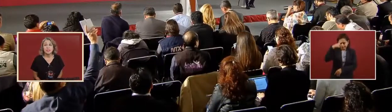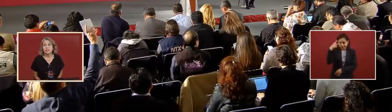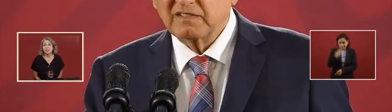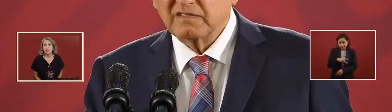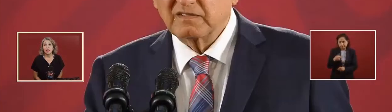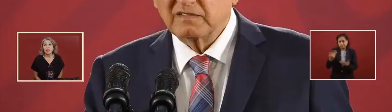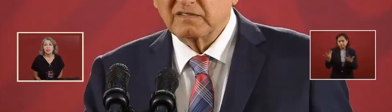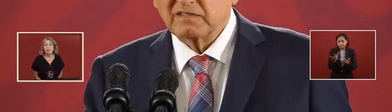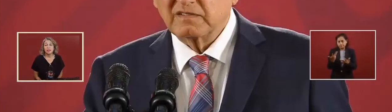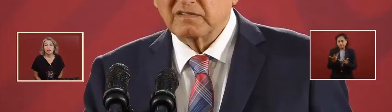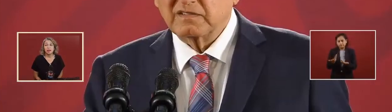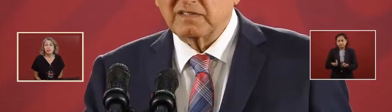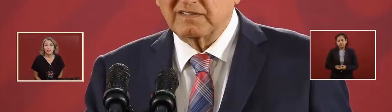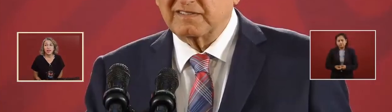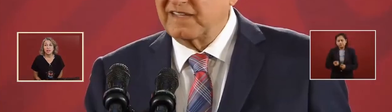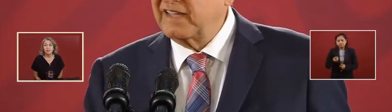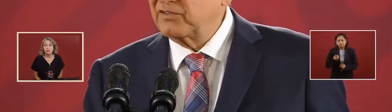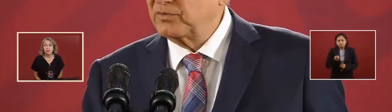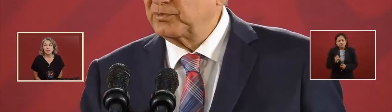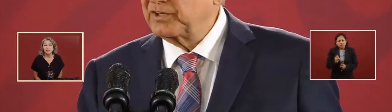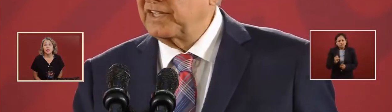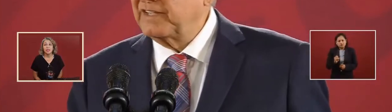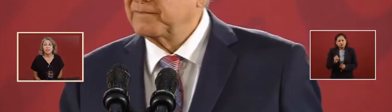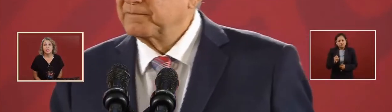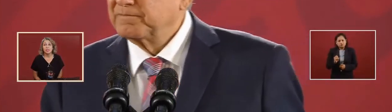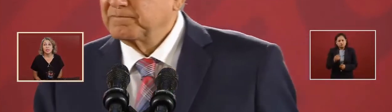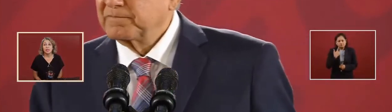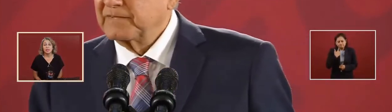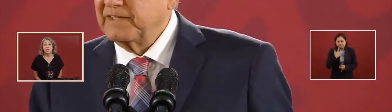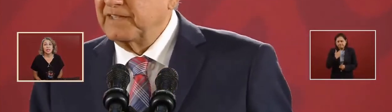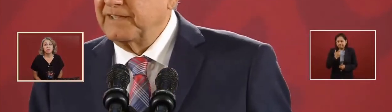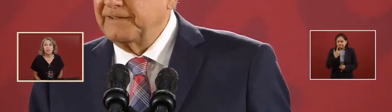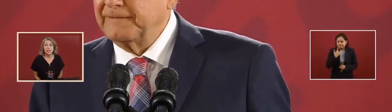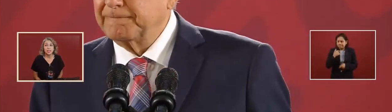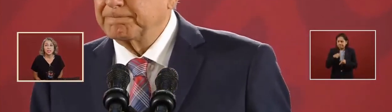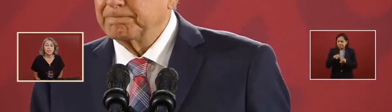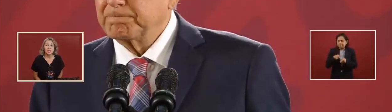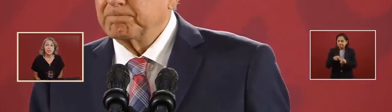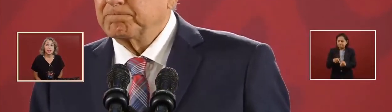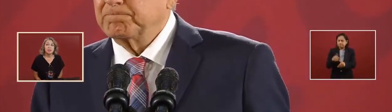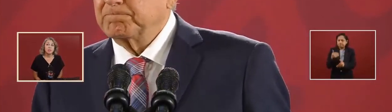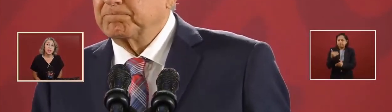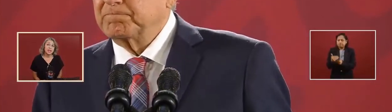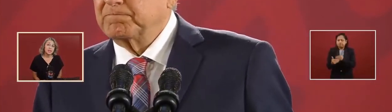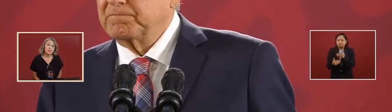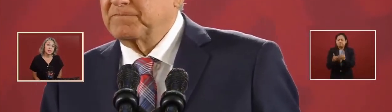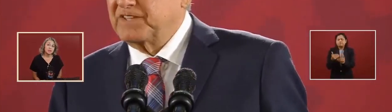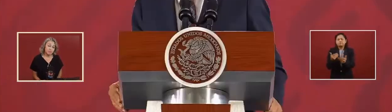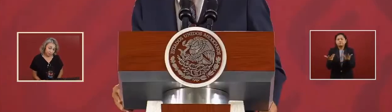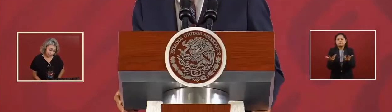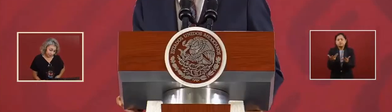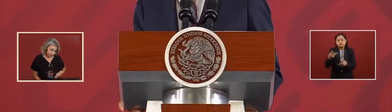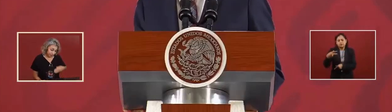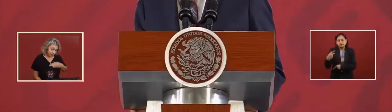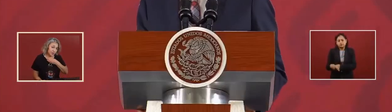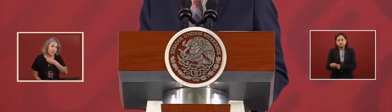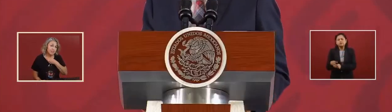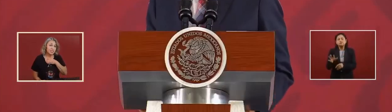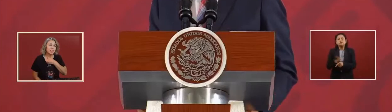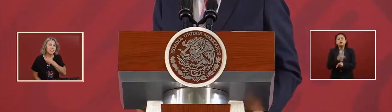that is taking place because there still continues to be